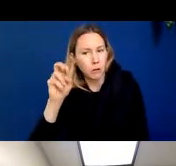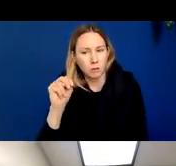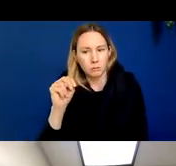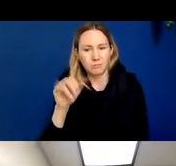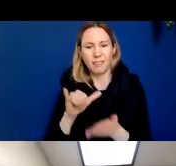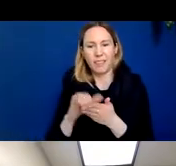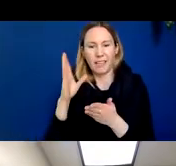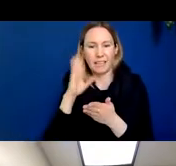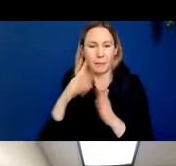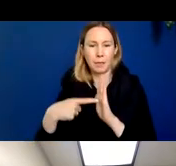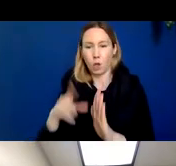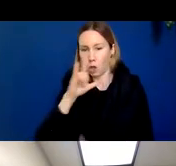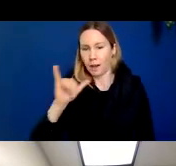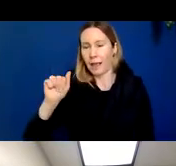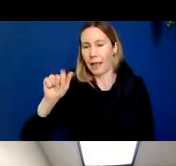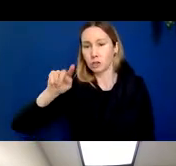atrophy on an MRI.